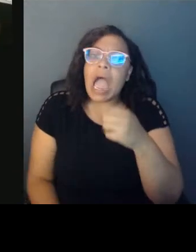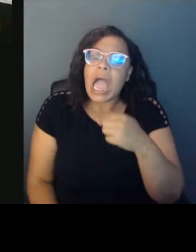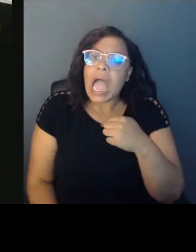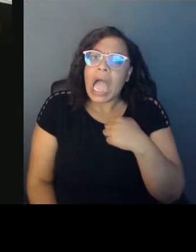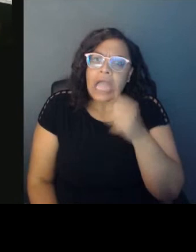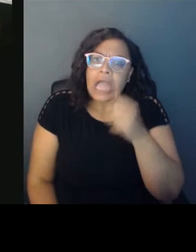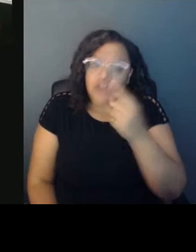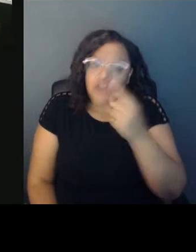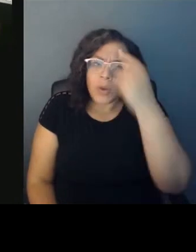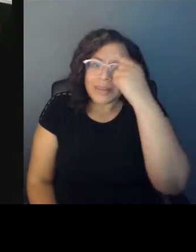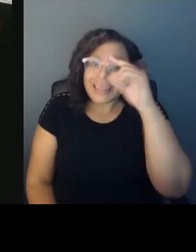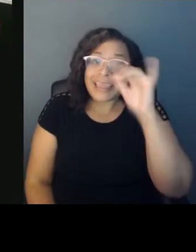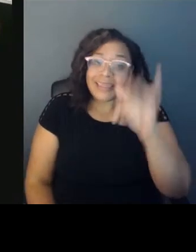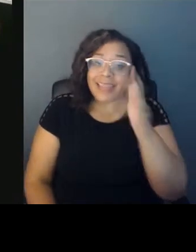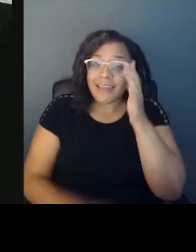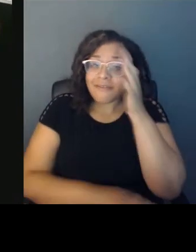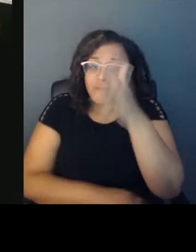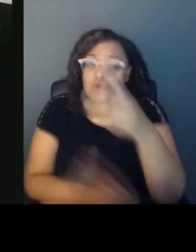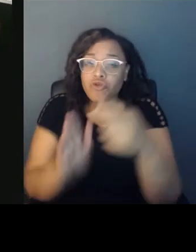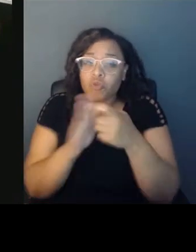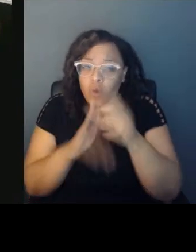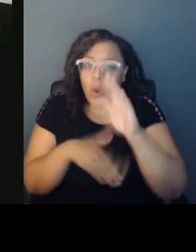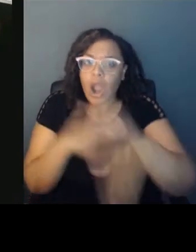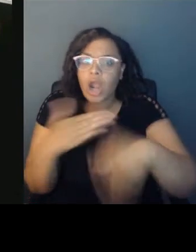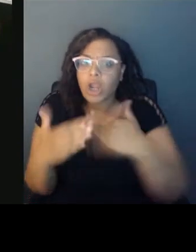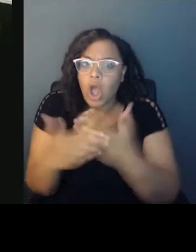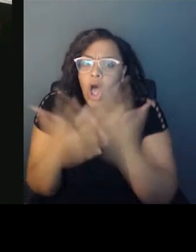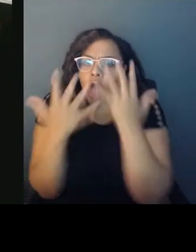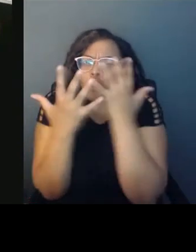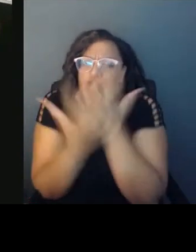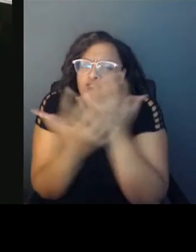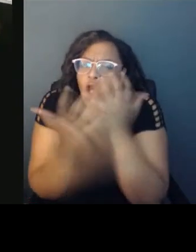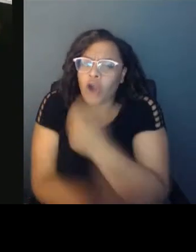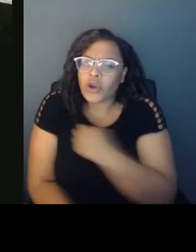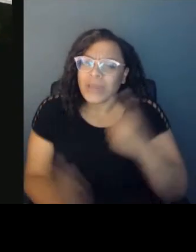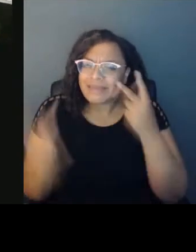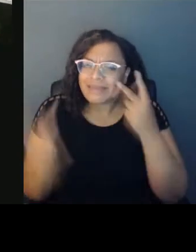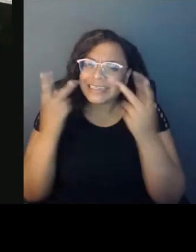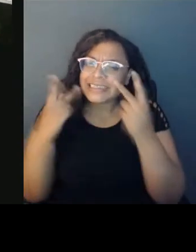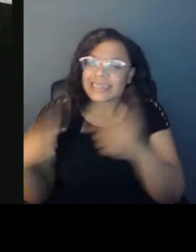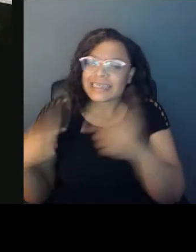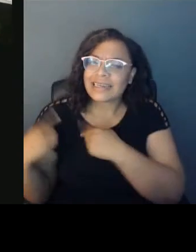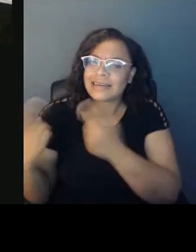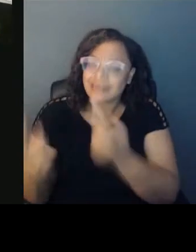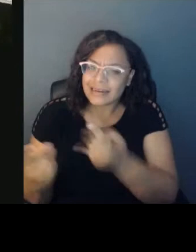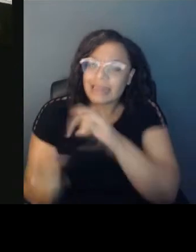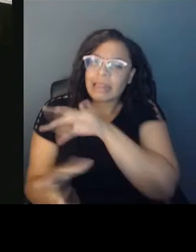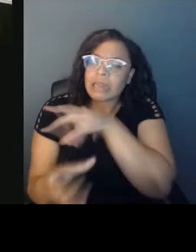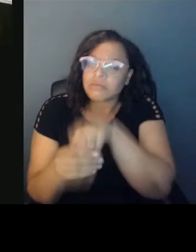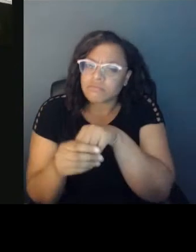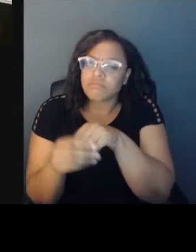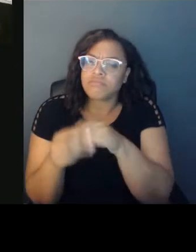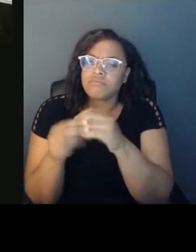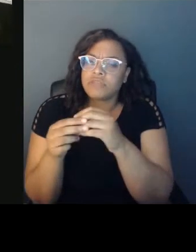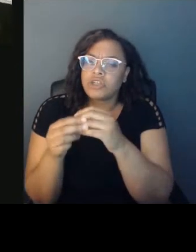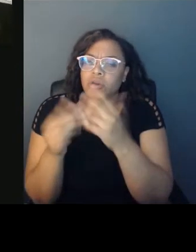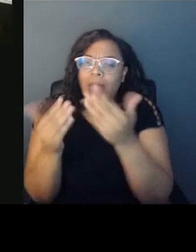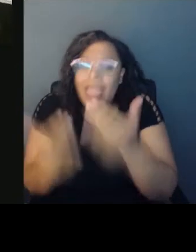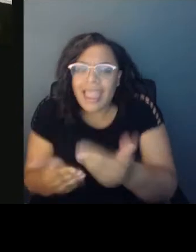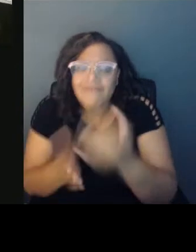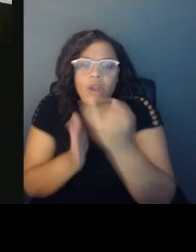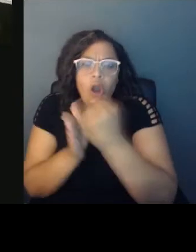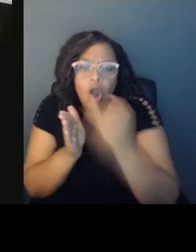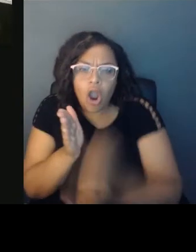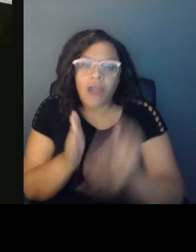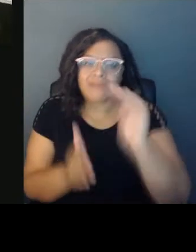which we see in the music in a certain way, which is put into the art, which makes it seem very one-sided in the